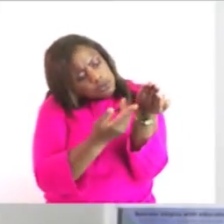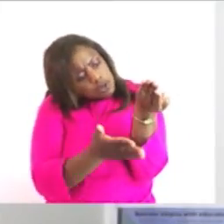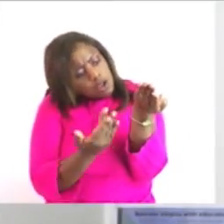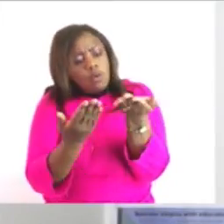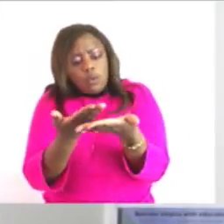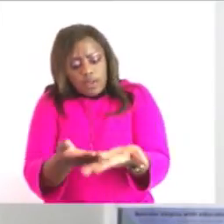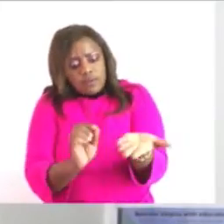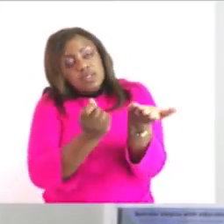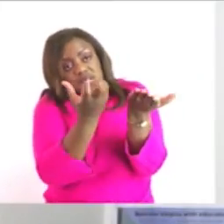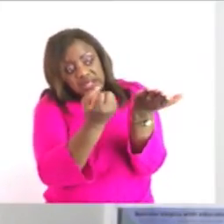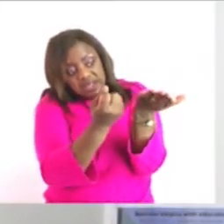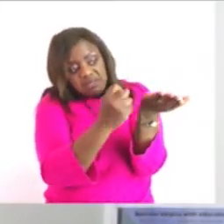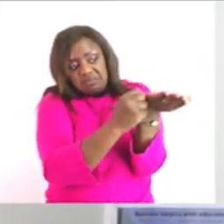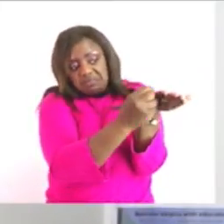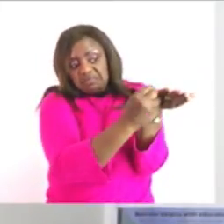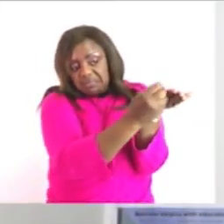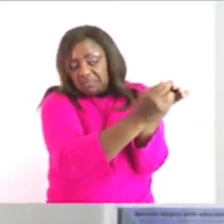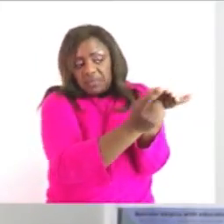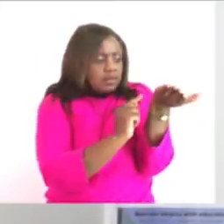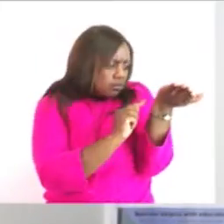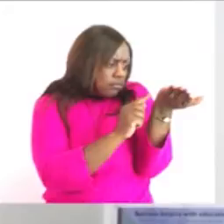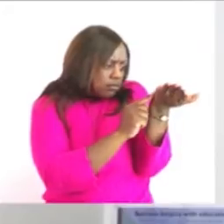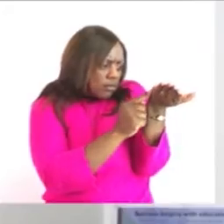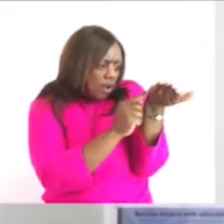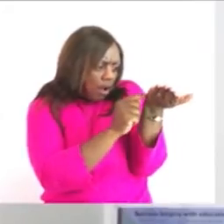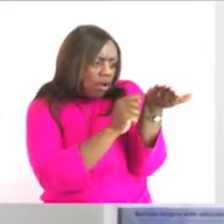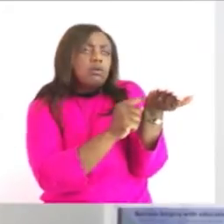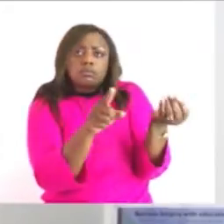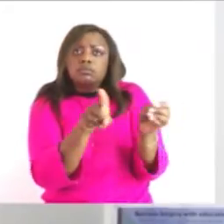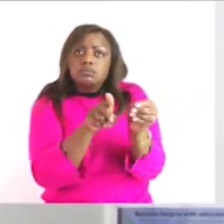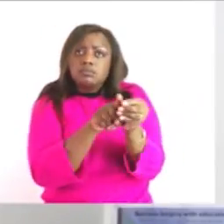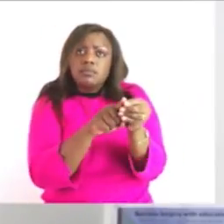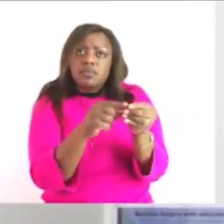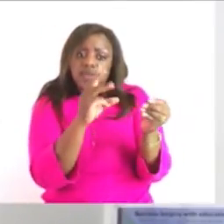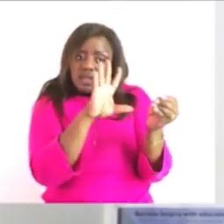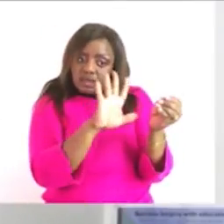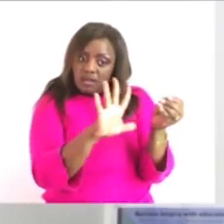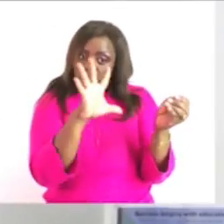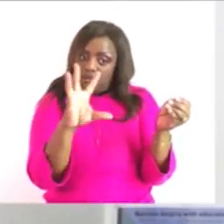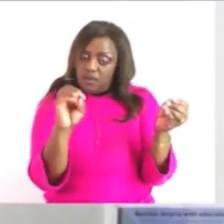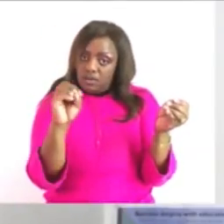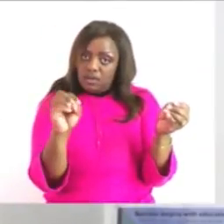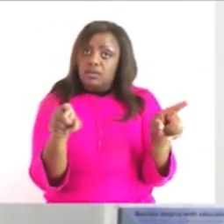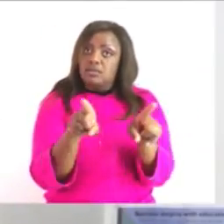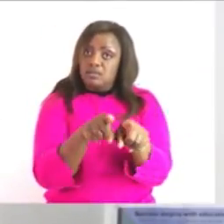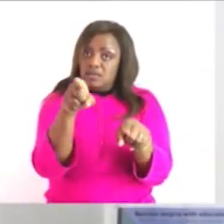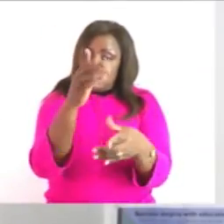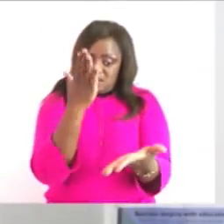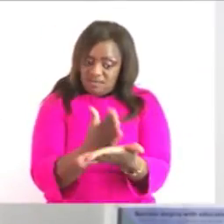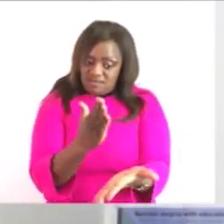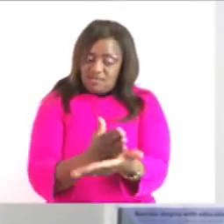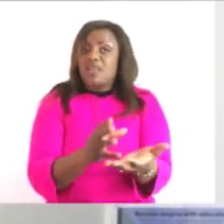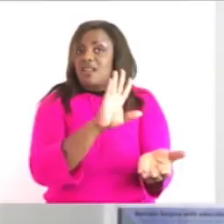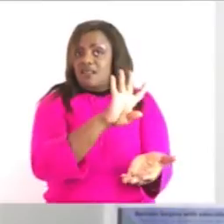this and they indicate it here and you can see that even through